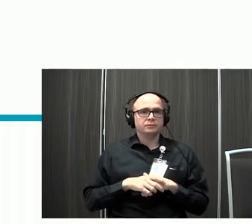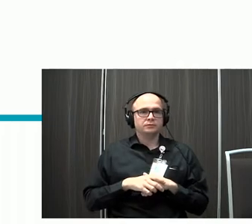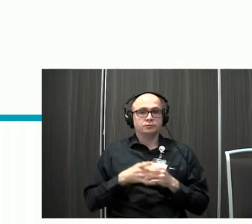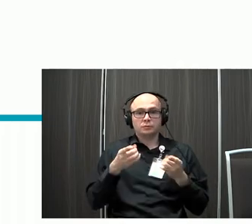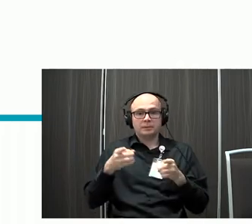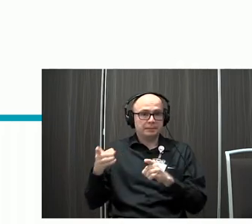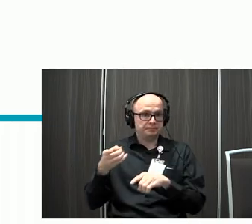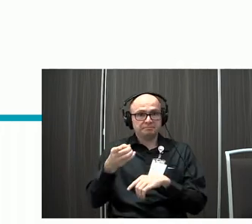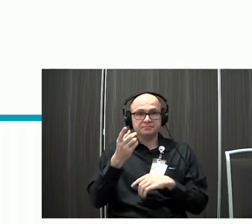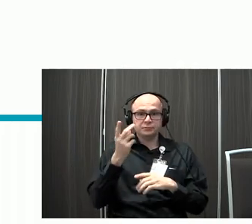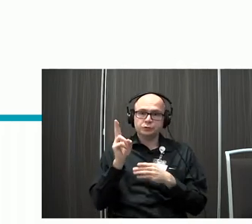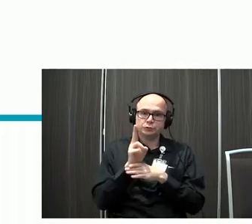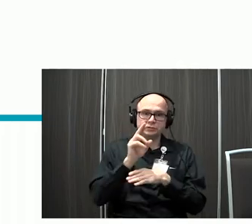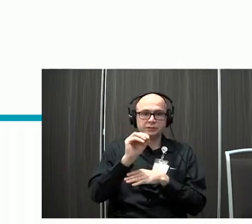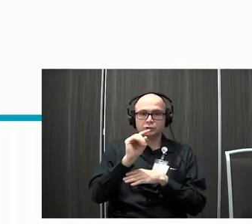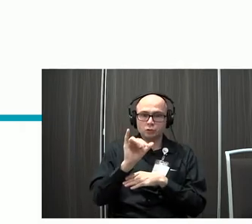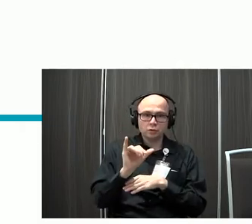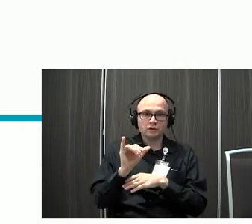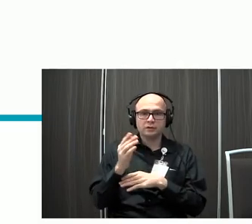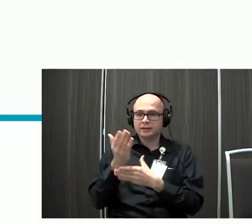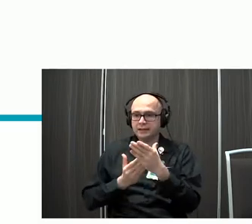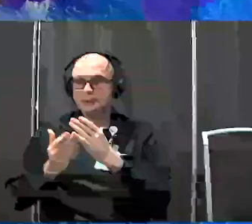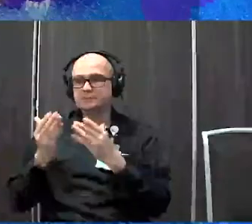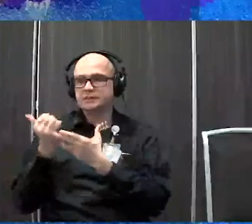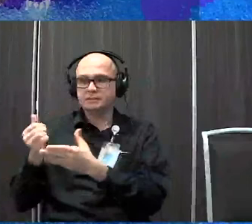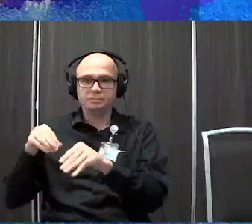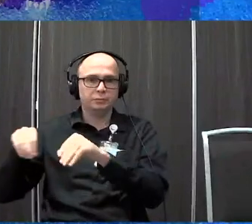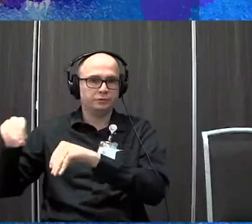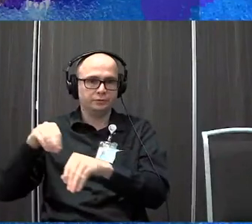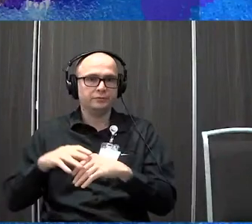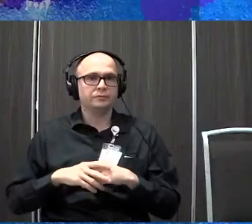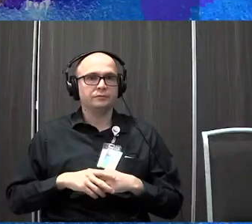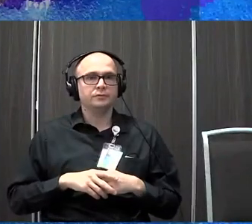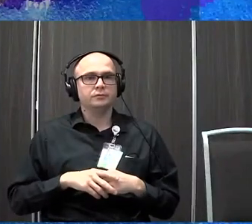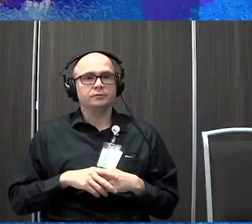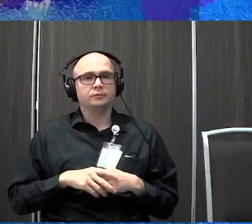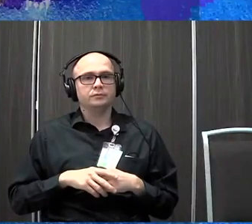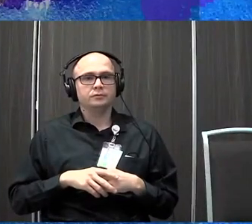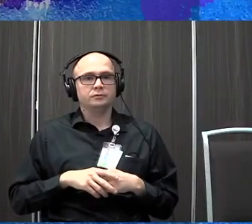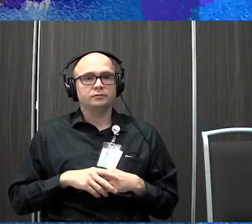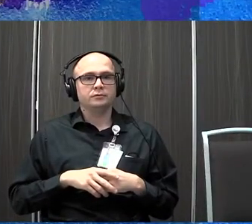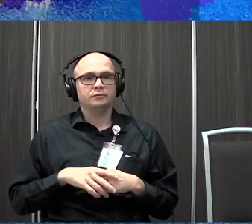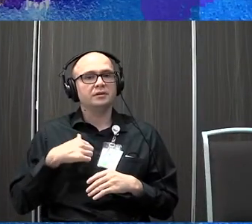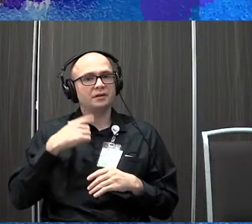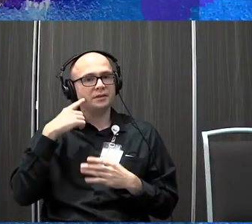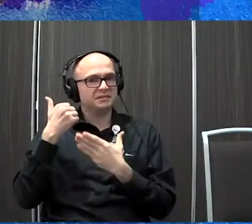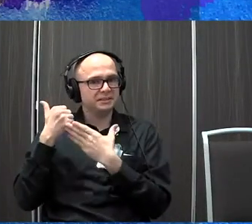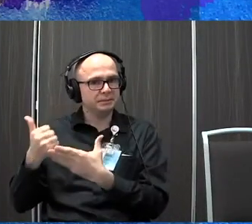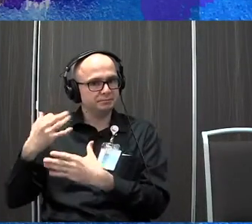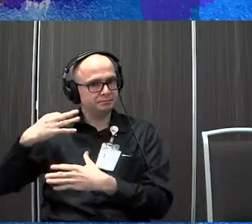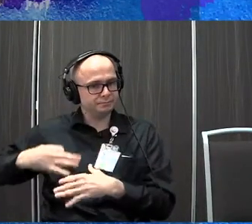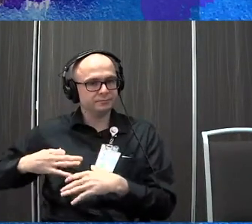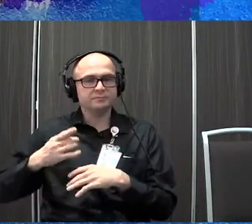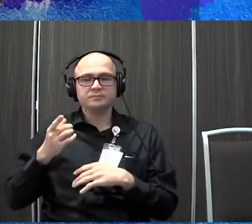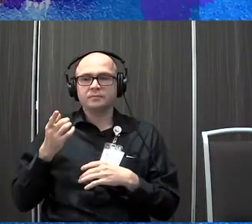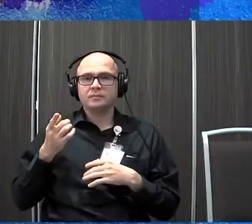Gretchen was talking about using the toys and the hands to help him kind of move, um, that really, I think helped him. So he, but he was